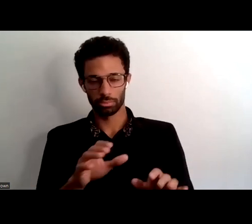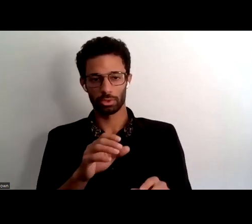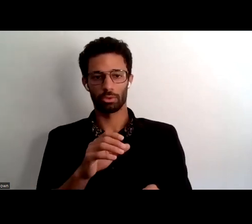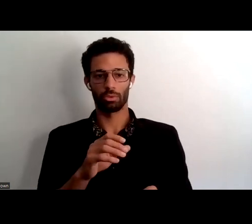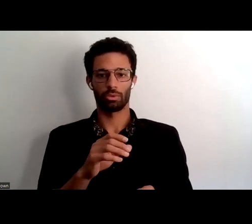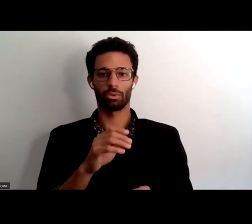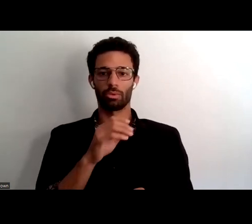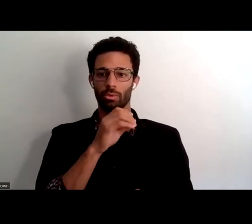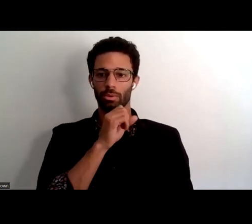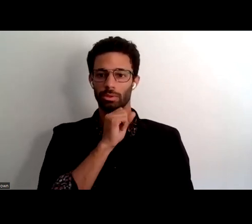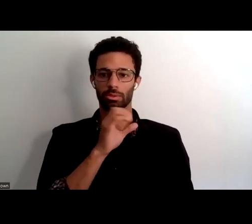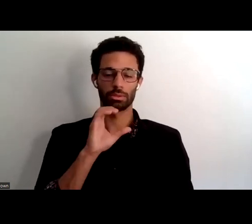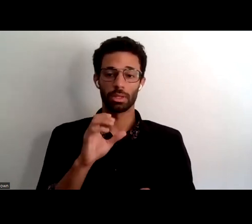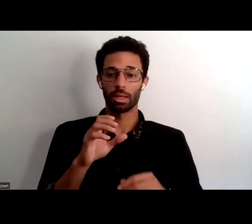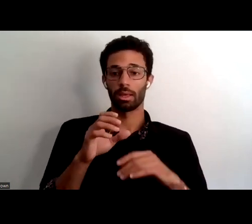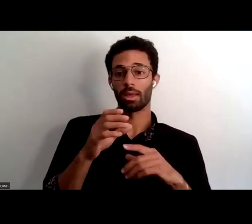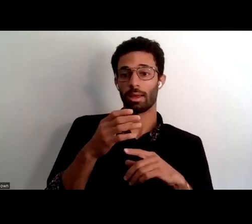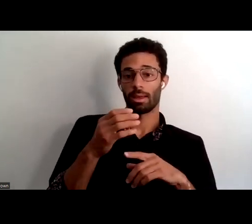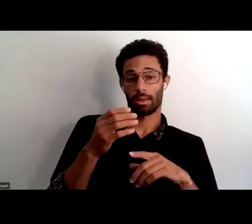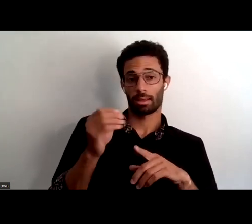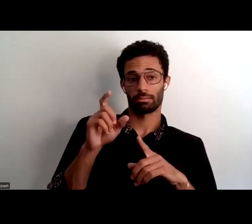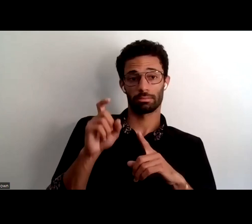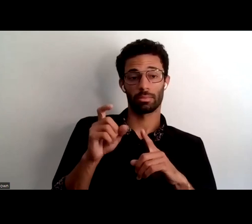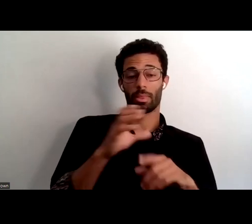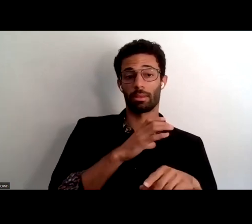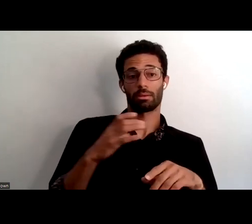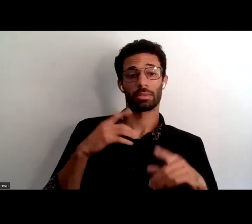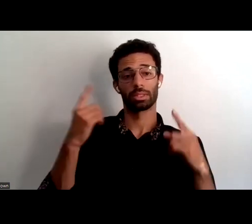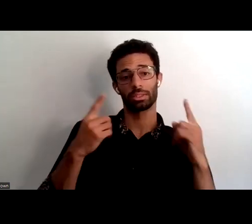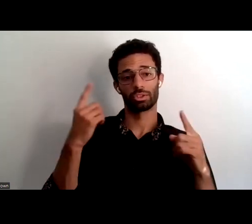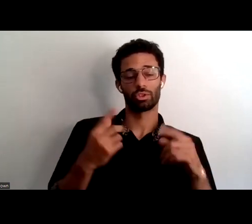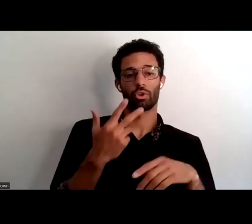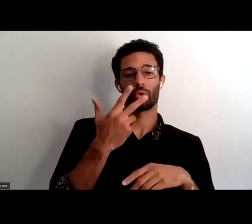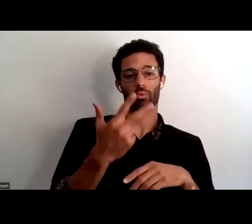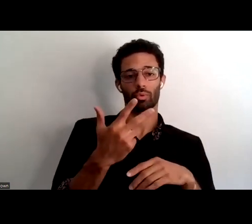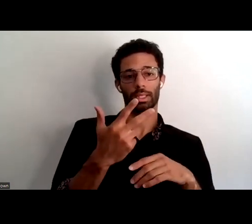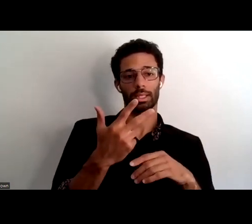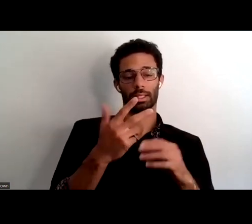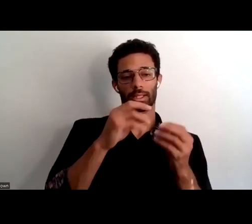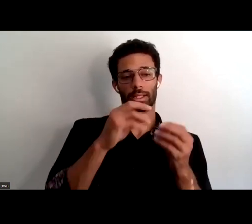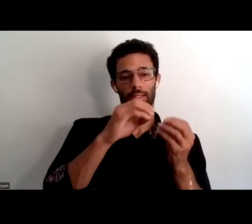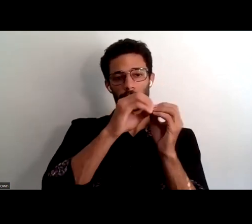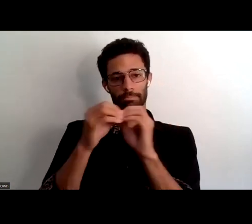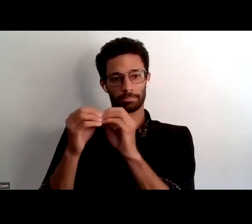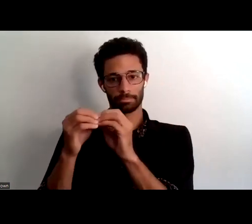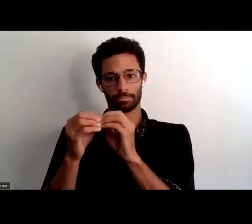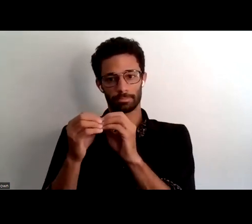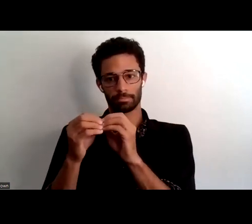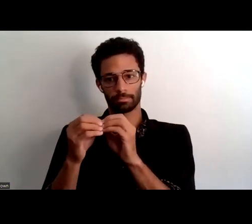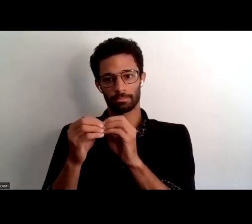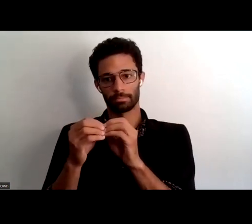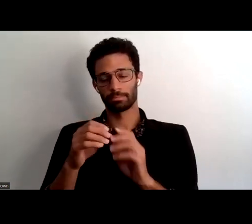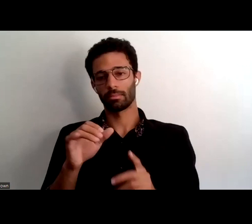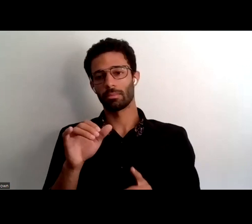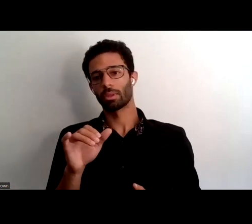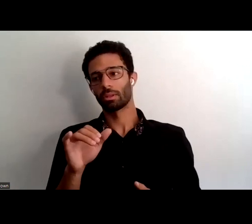had was did the committee ever considered a three digit uh number very similar to our